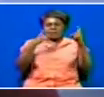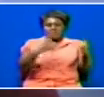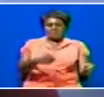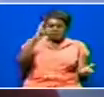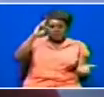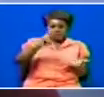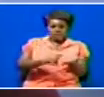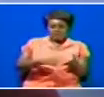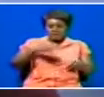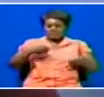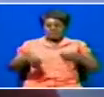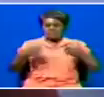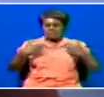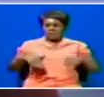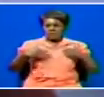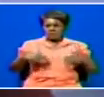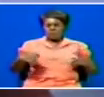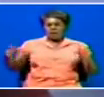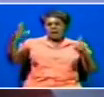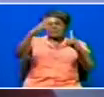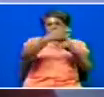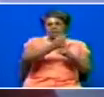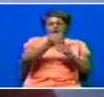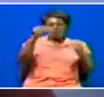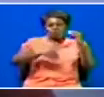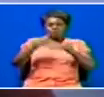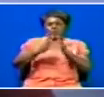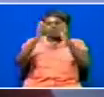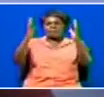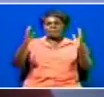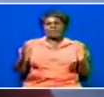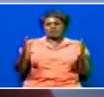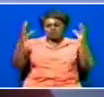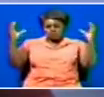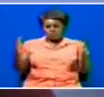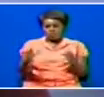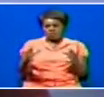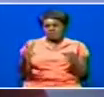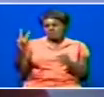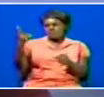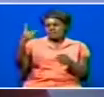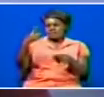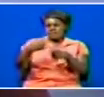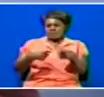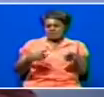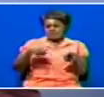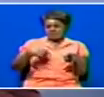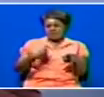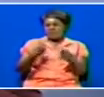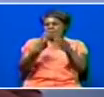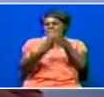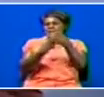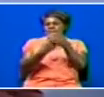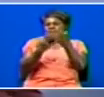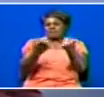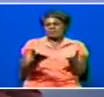persons with disability who've made a great contribution in their community. This is the second year running that we are partnering with them